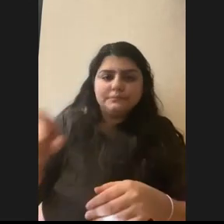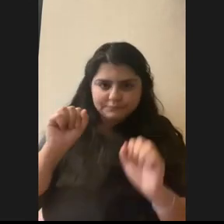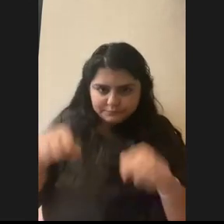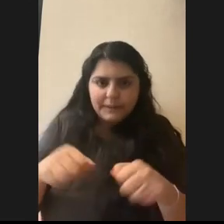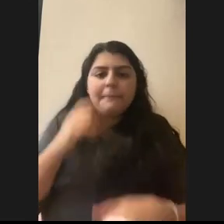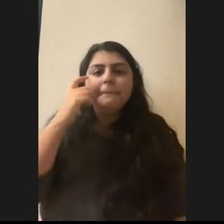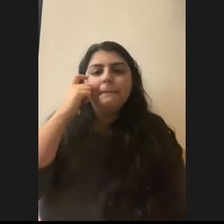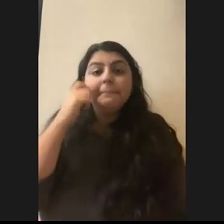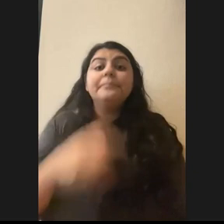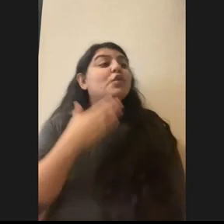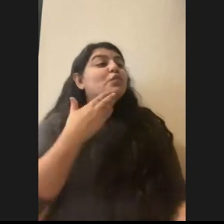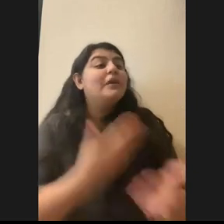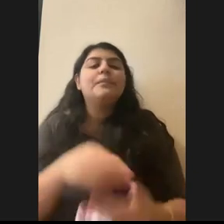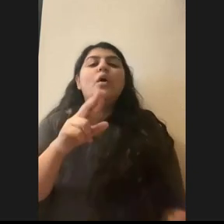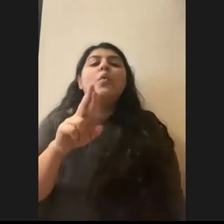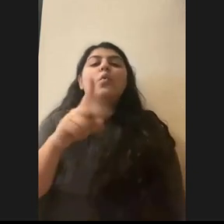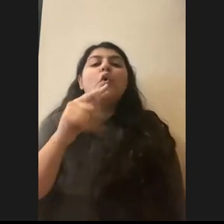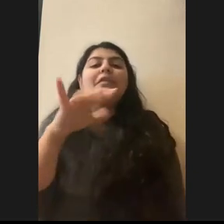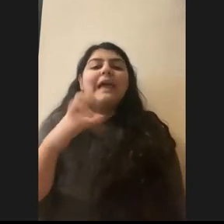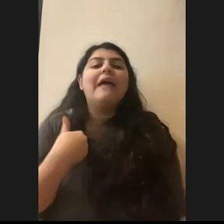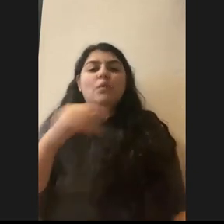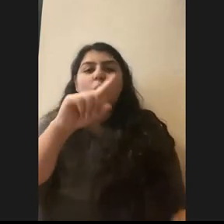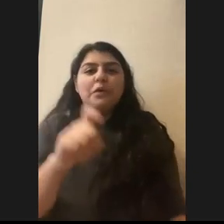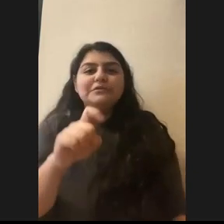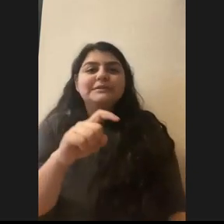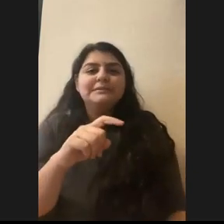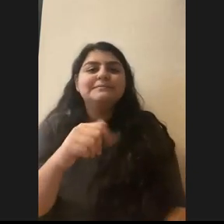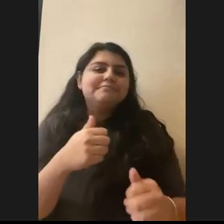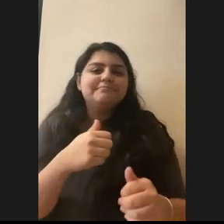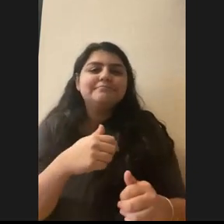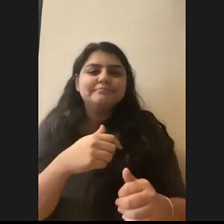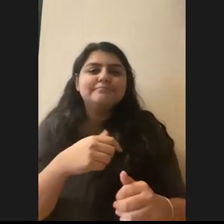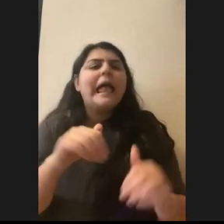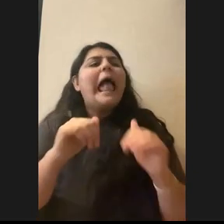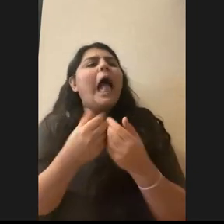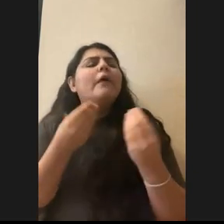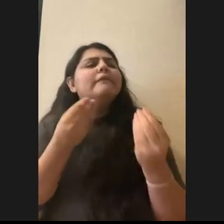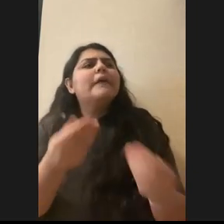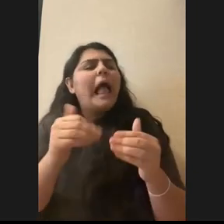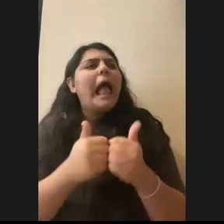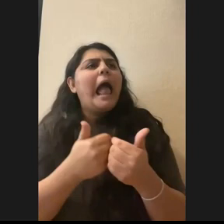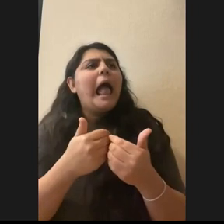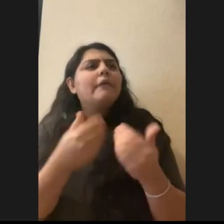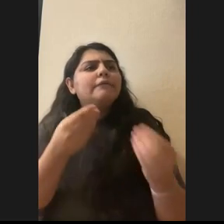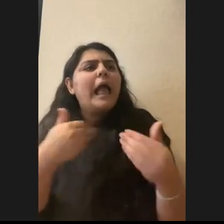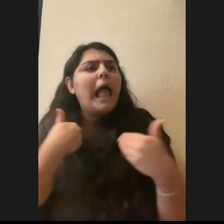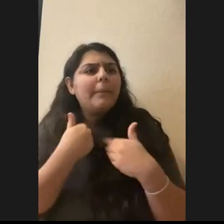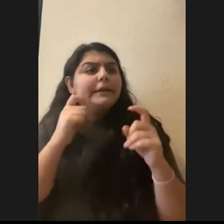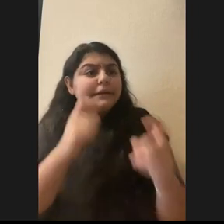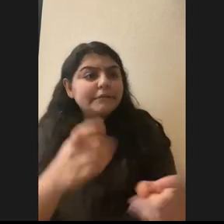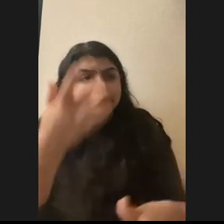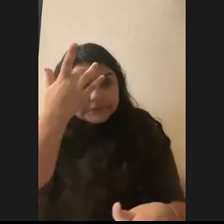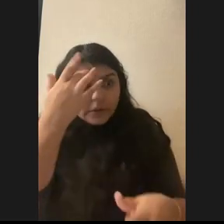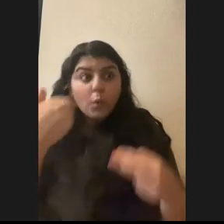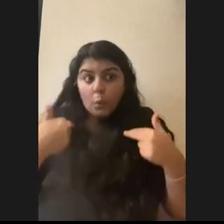Um, all right. Ruthie's got a follow-up something you were just explaining. How does feeding the animals give them diseases? Are the humans the vectors? Is the